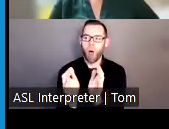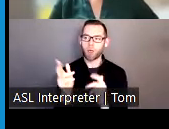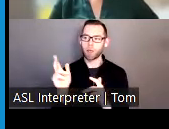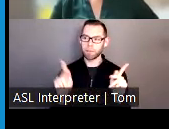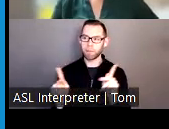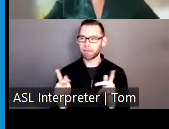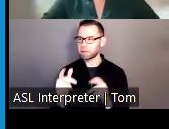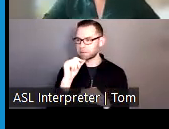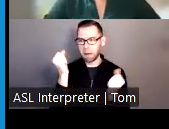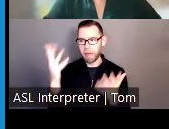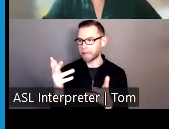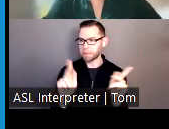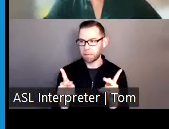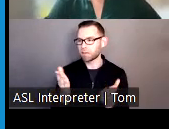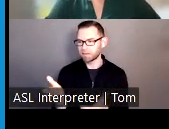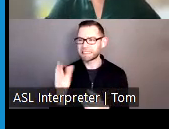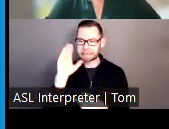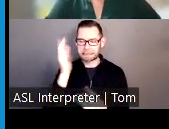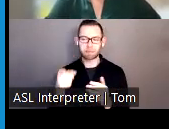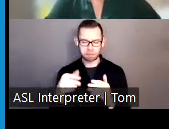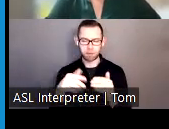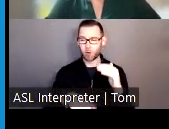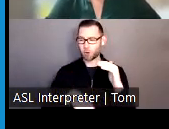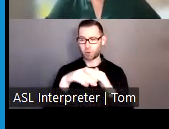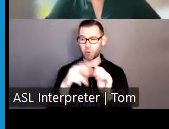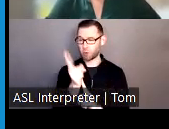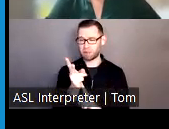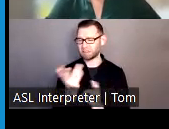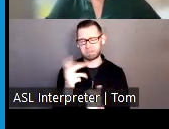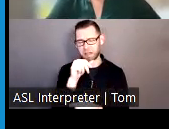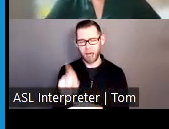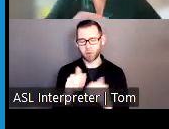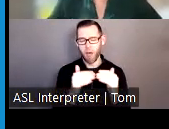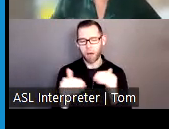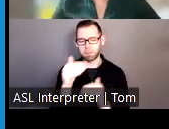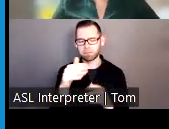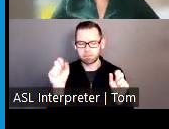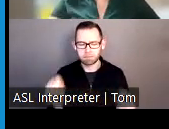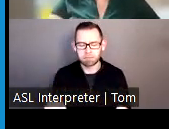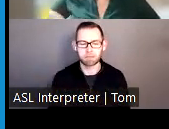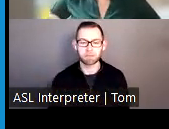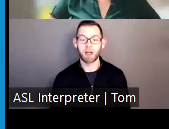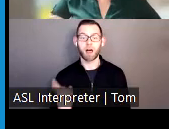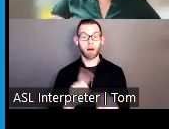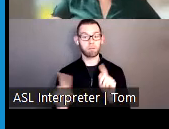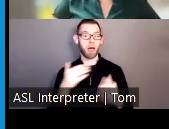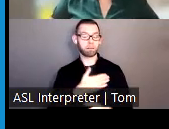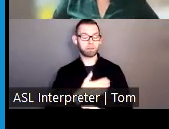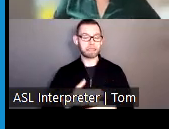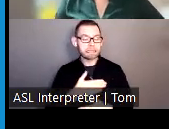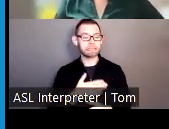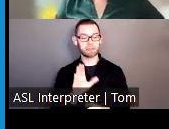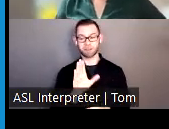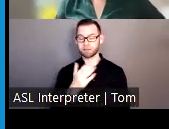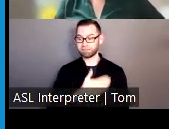over the two minutes mark. But I want to remind everyone to please speak at the moderate pace.